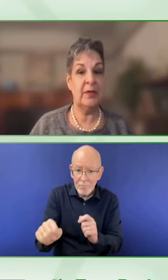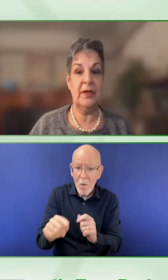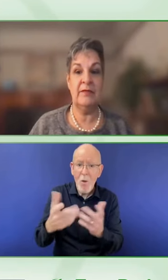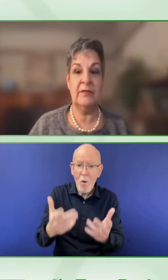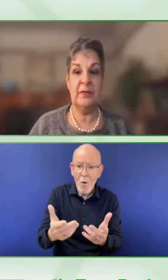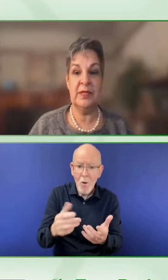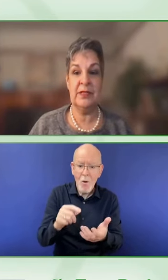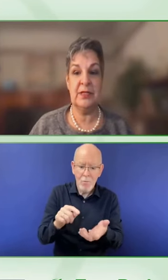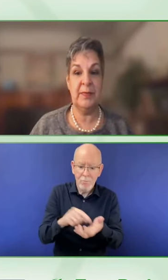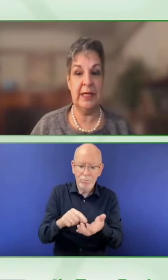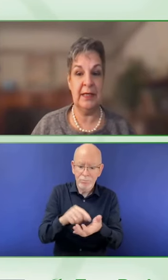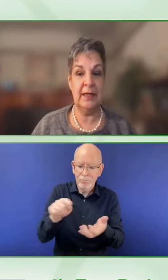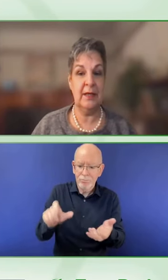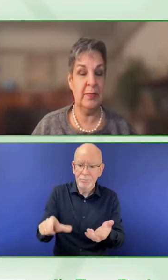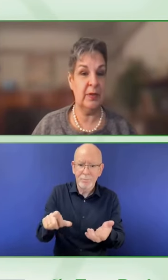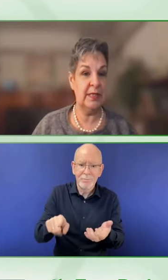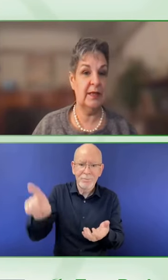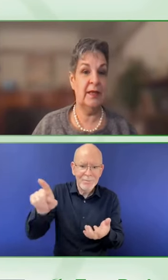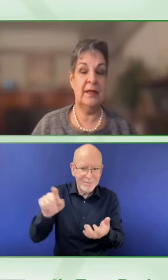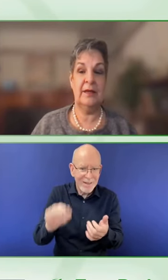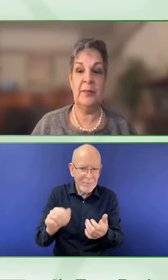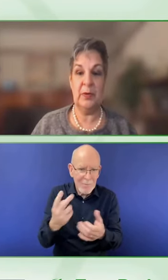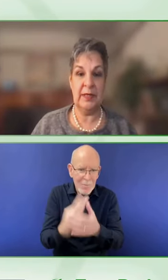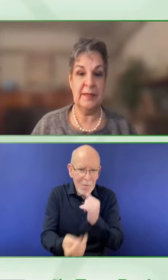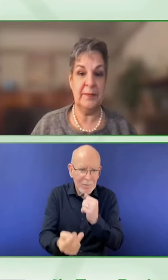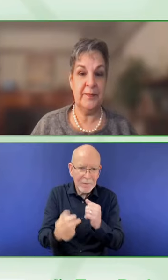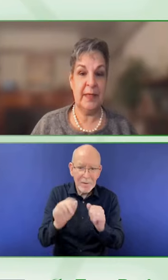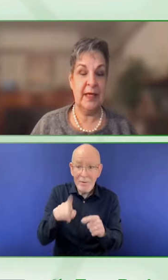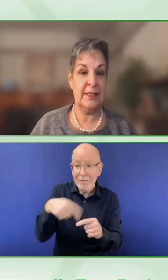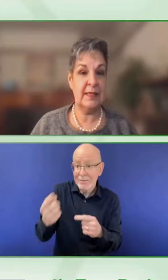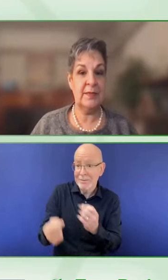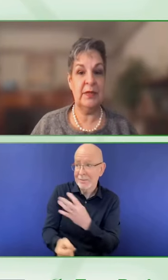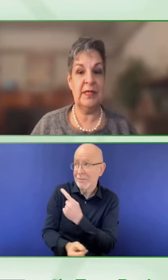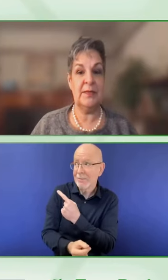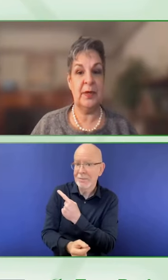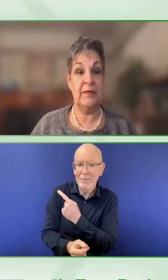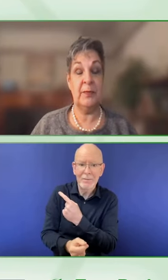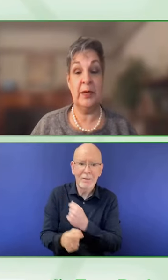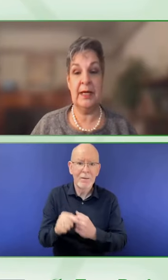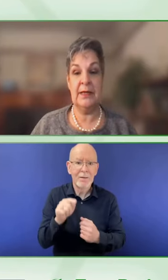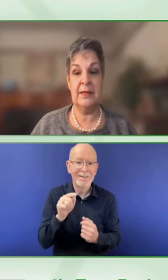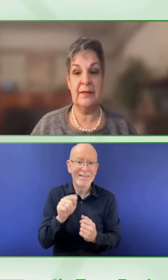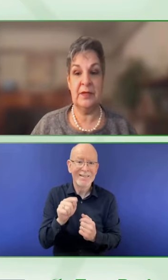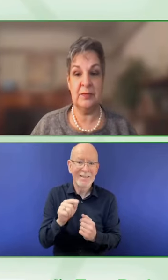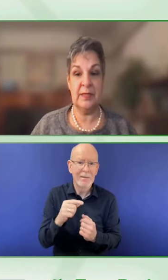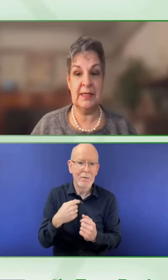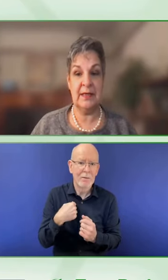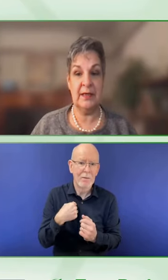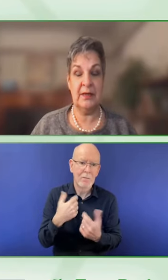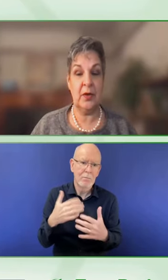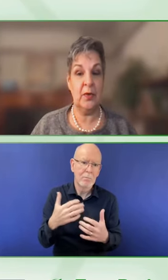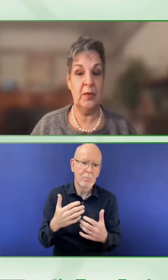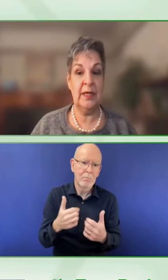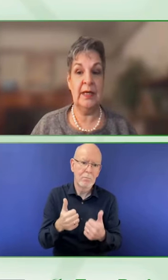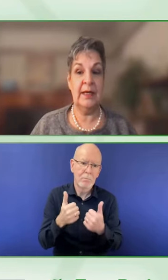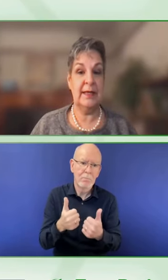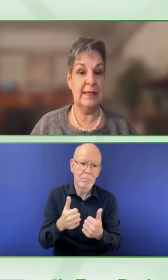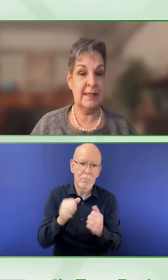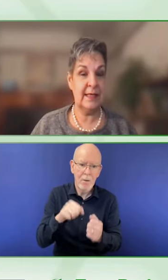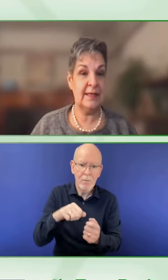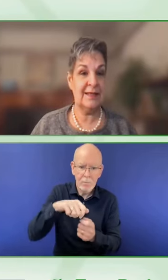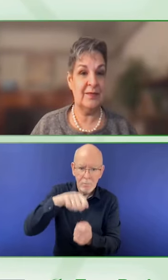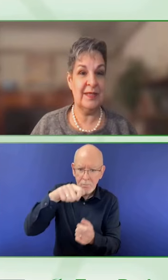an example of a four digit pin input component. Accessibility is part of the brand, the visual design, code,